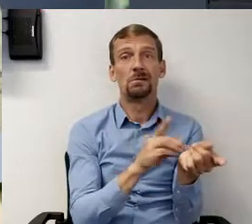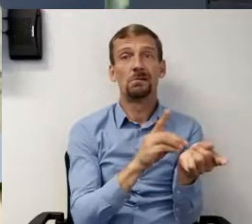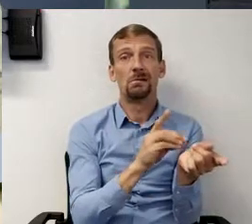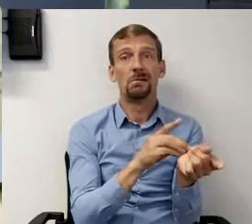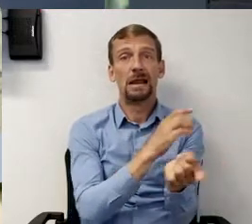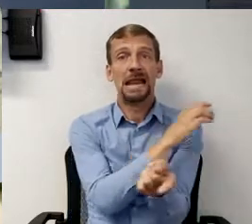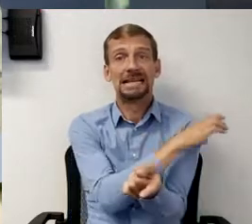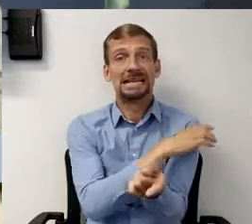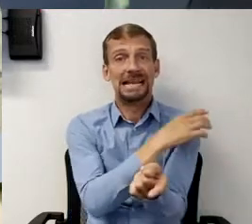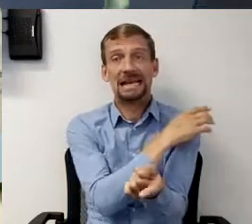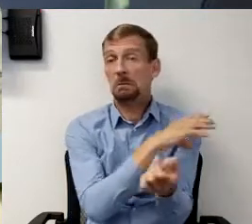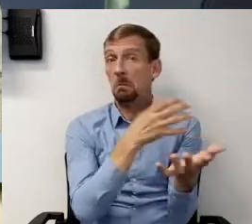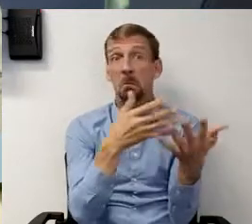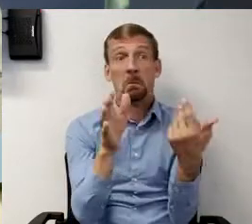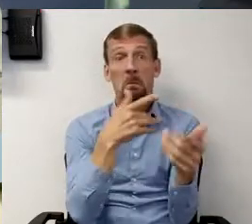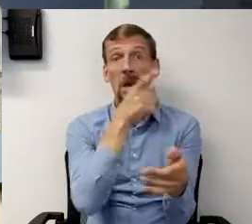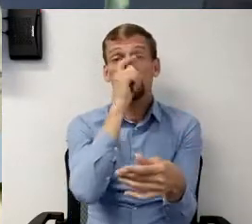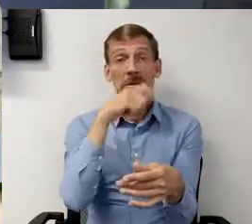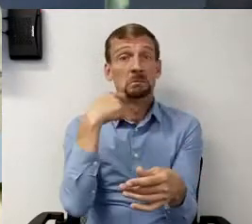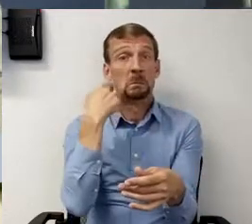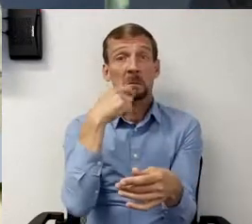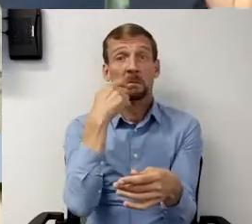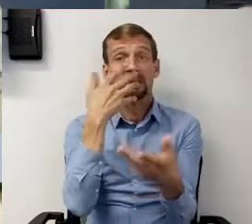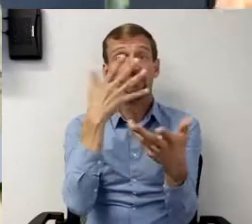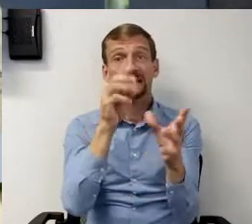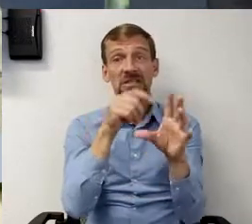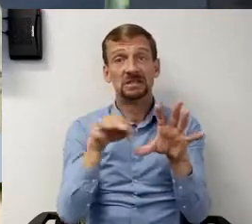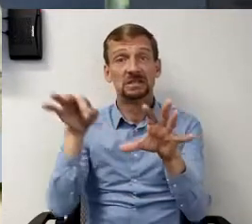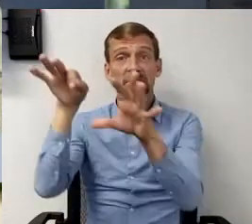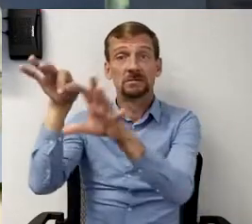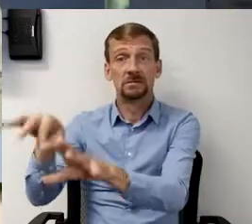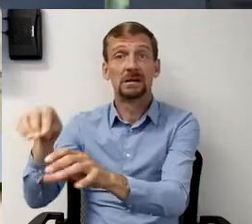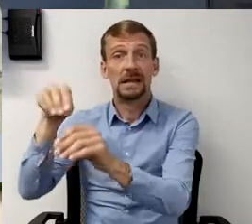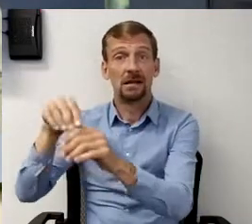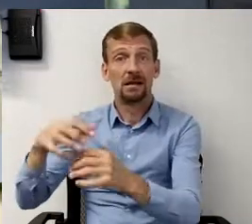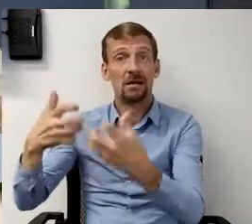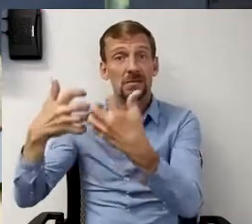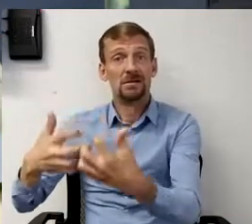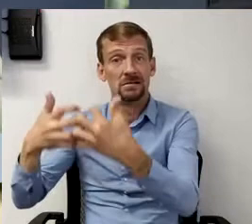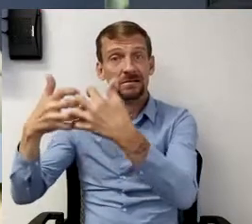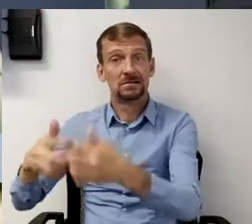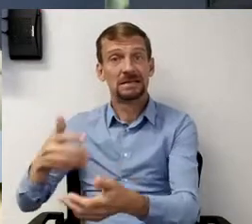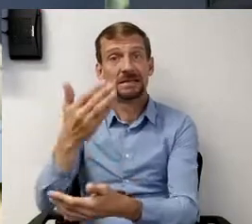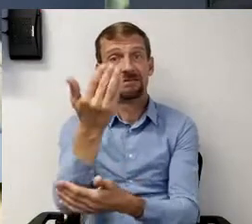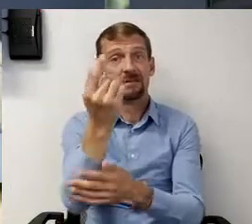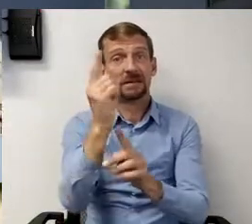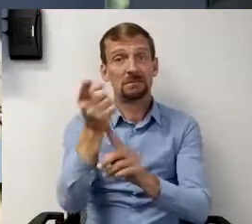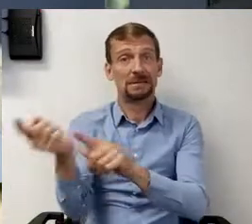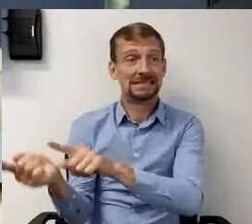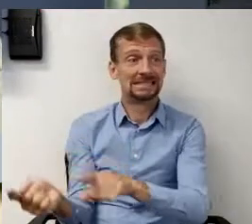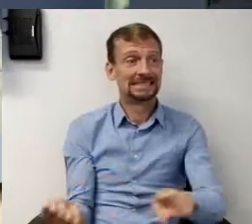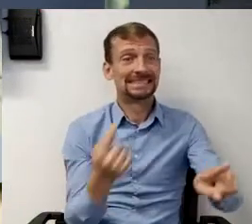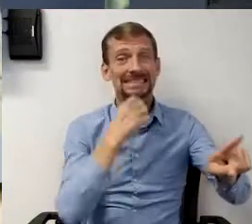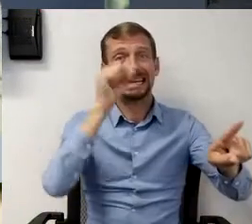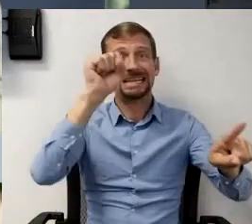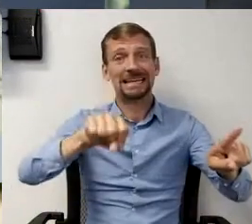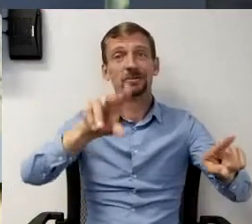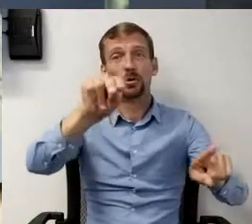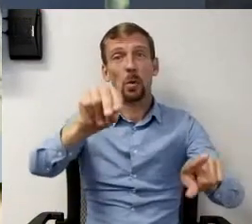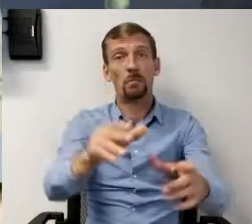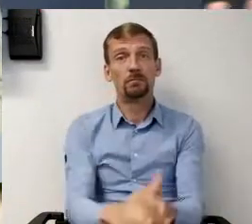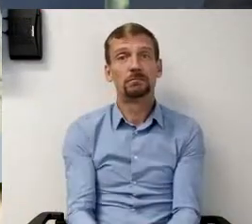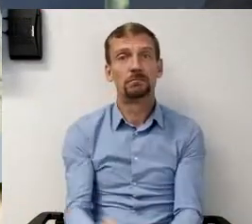to one of our clinics, we would just do a quick swab, put it in the analyzer, and in 15 minutes, we could tell you if you're positive or negative.